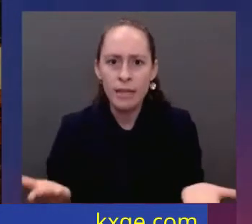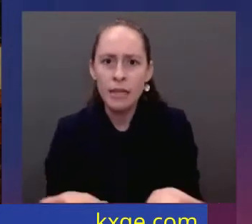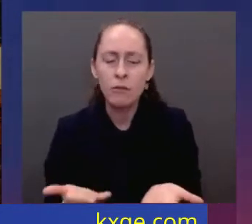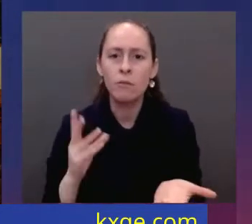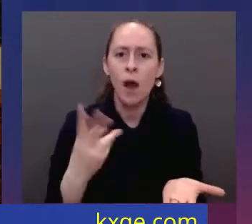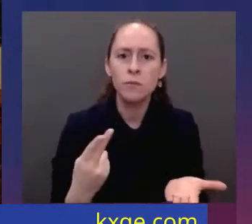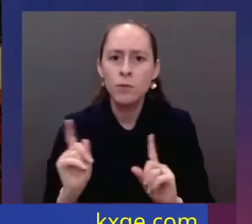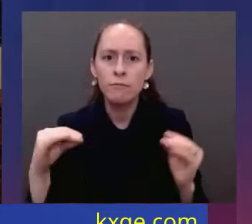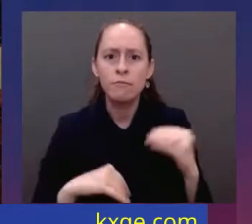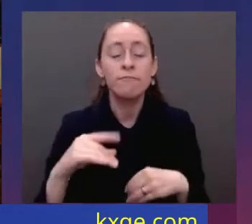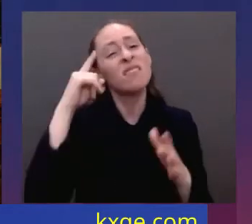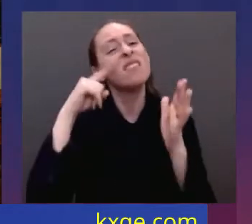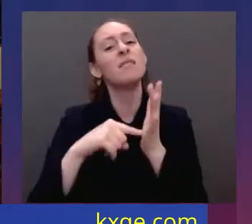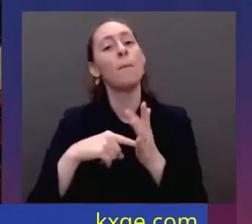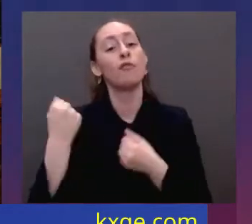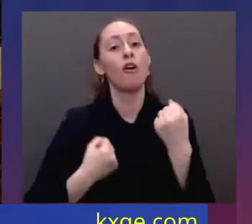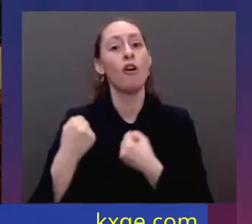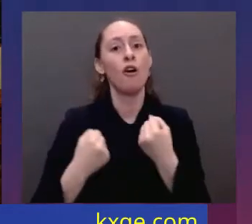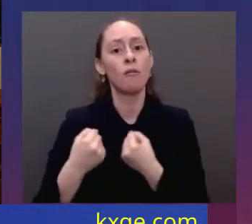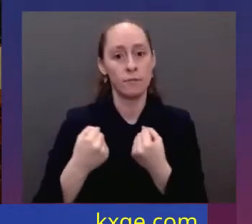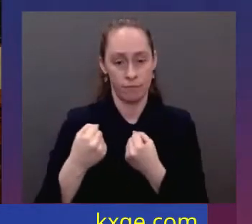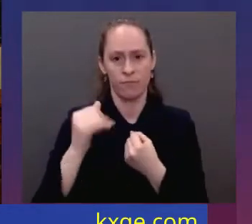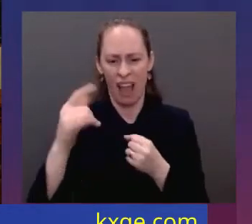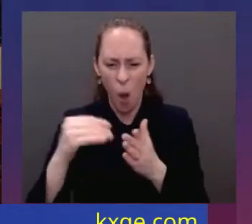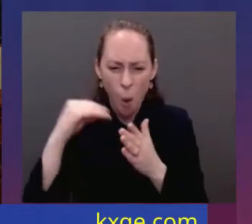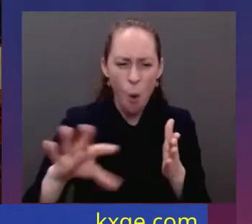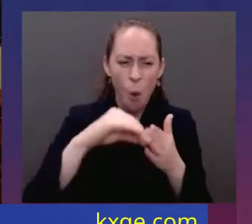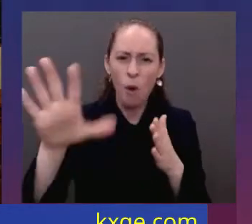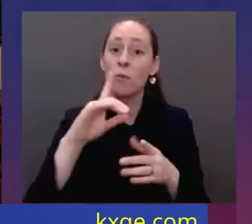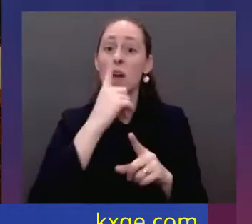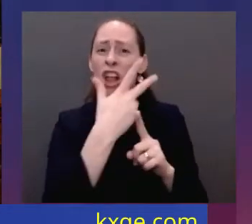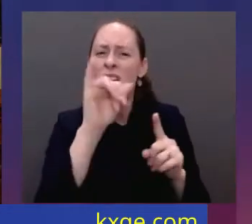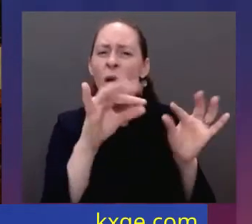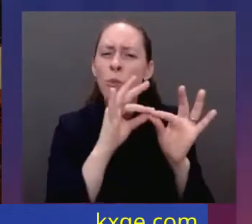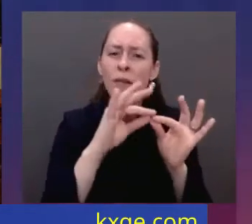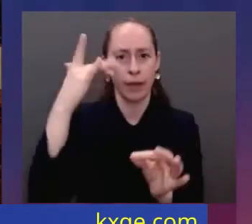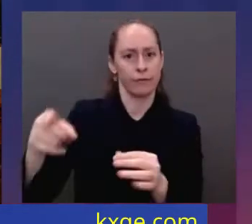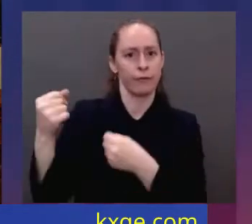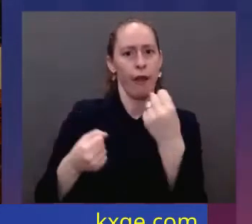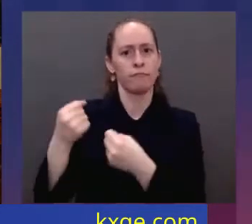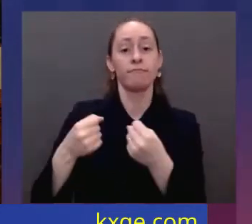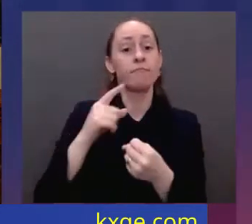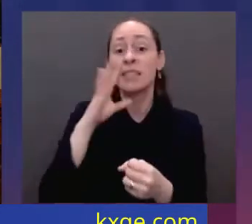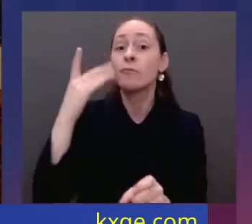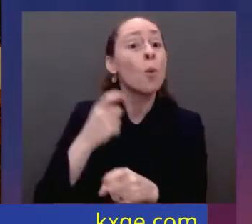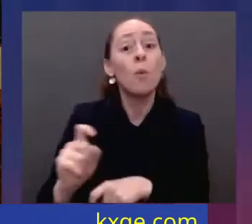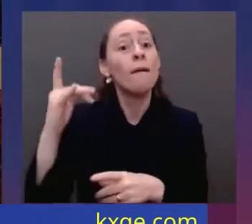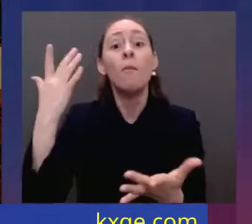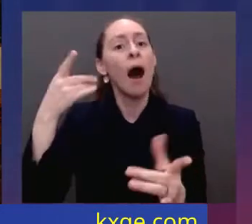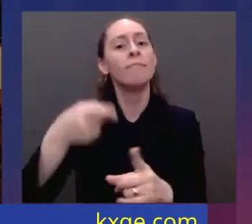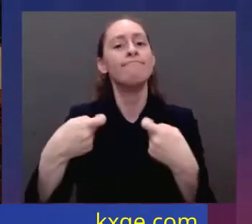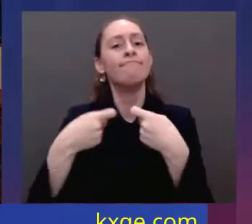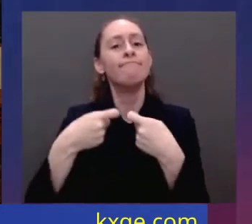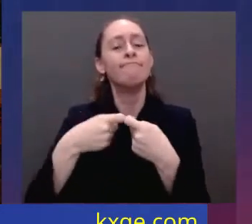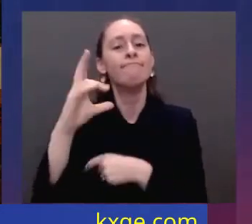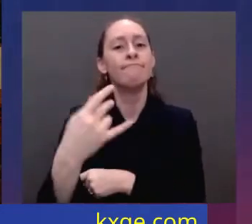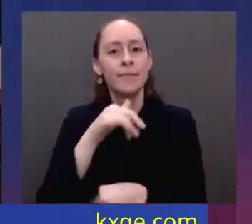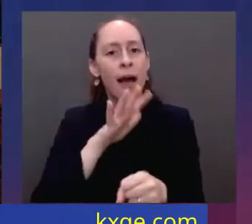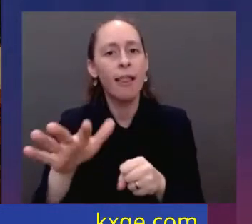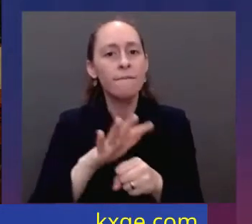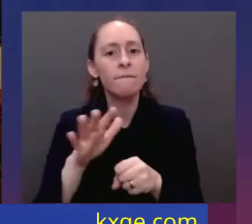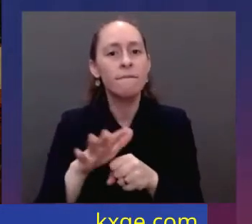One-third of all the inflation was because of automobile sales. There weren't enough semiconductors to make all the cars that people wanted to buy. And guess what? Prices of automobiles went way up,